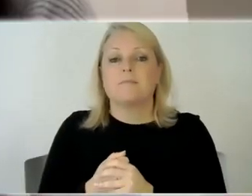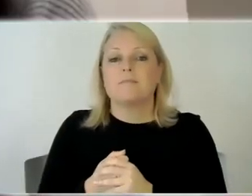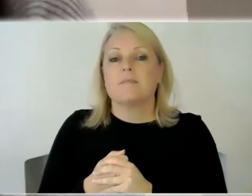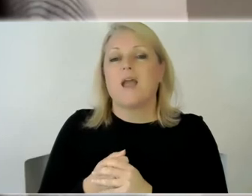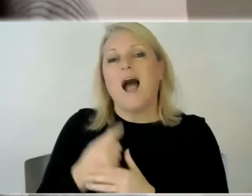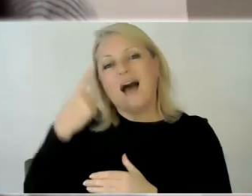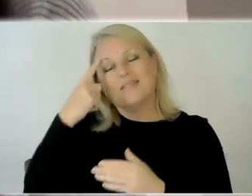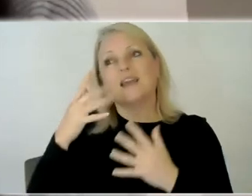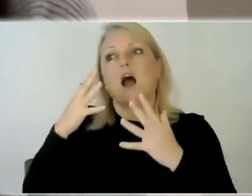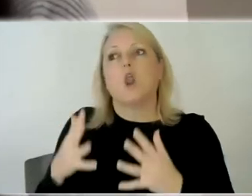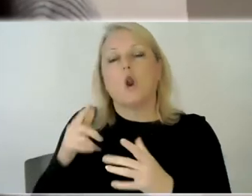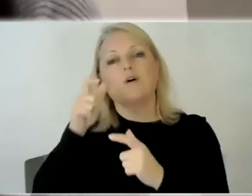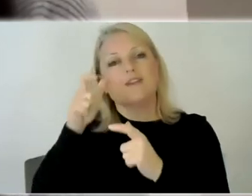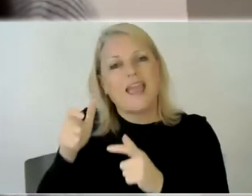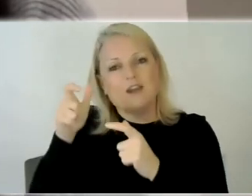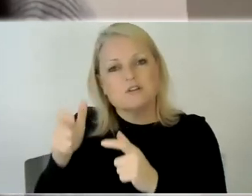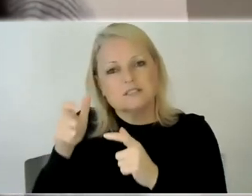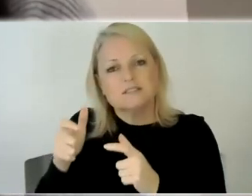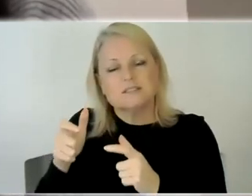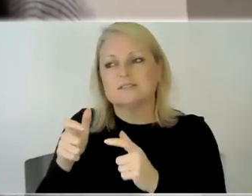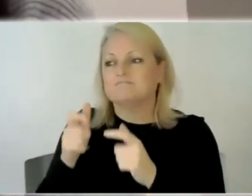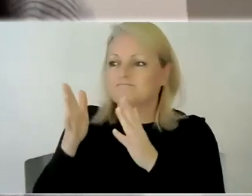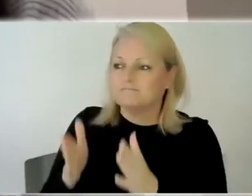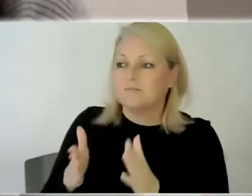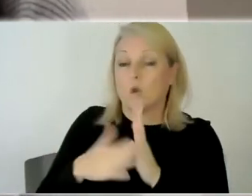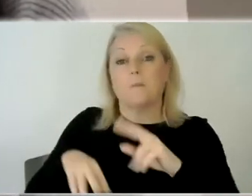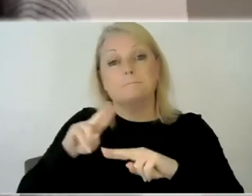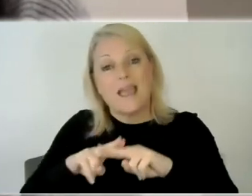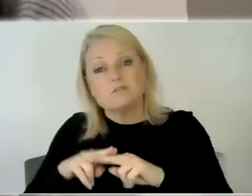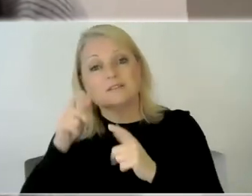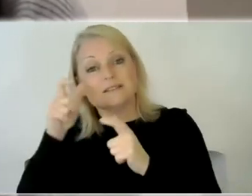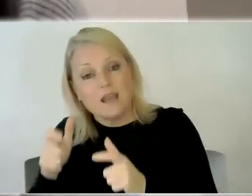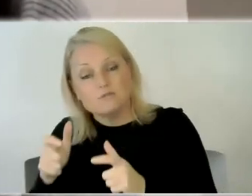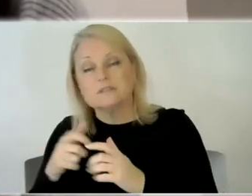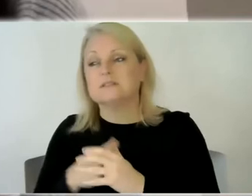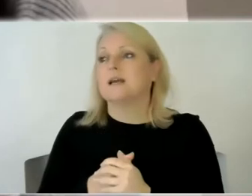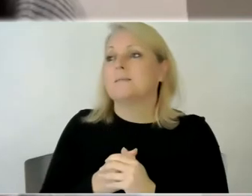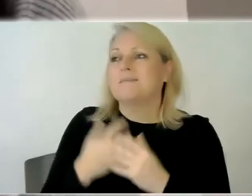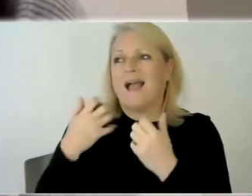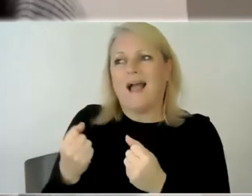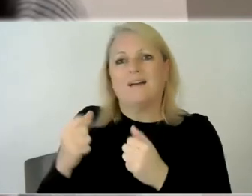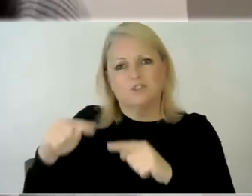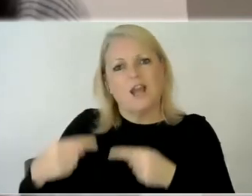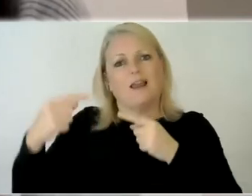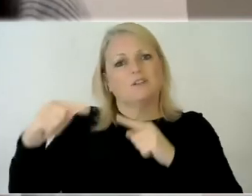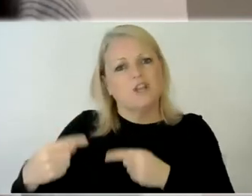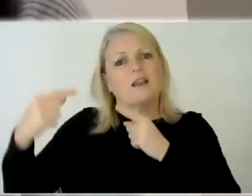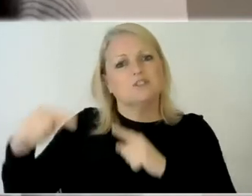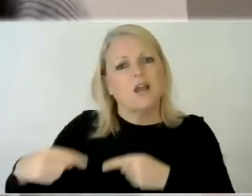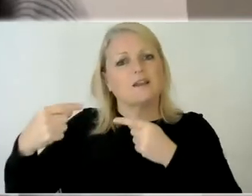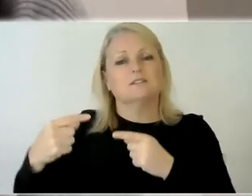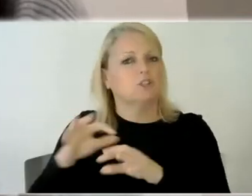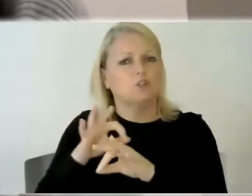carers um face those parents and carers face those challenges um it's definitely not always easy um